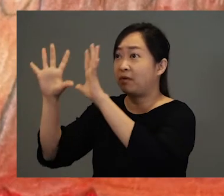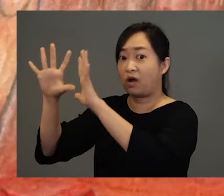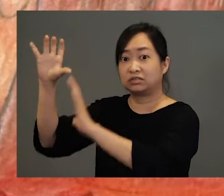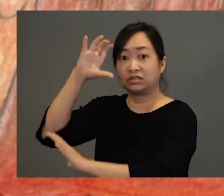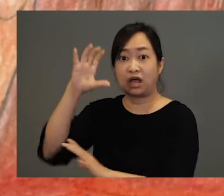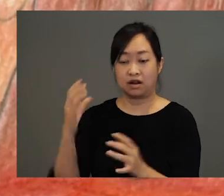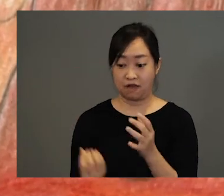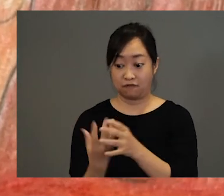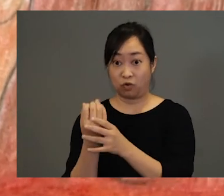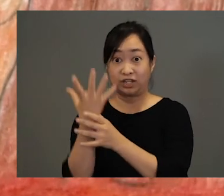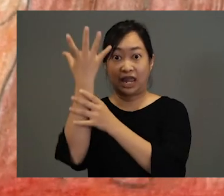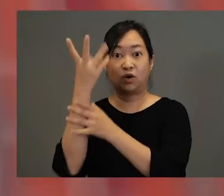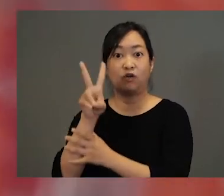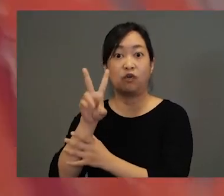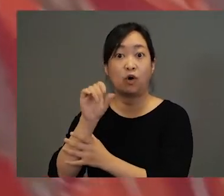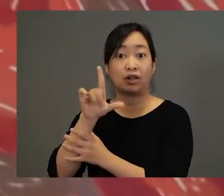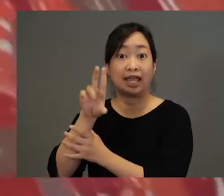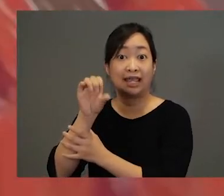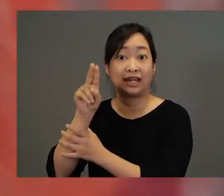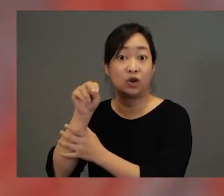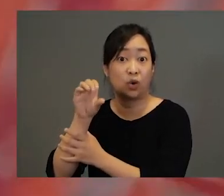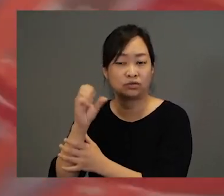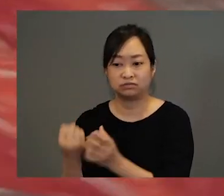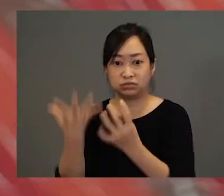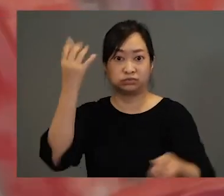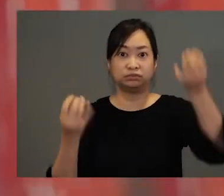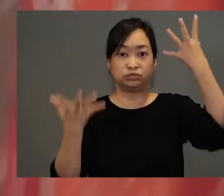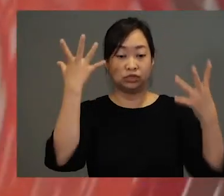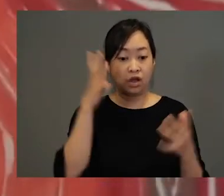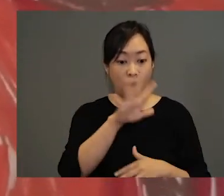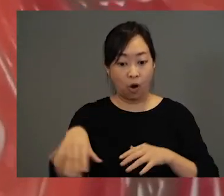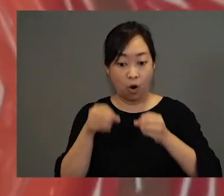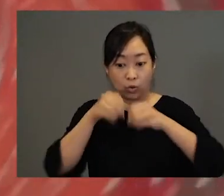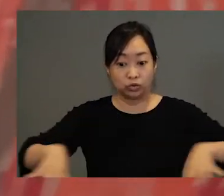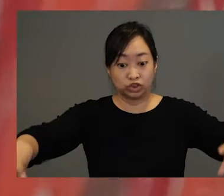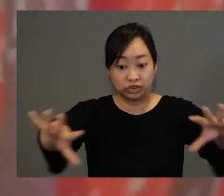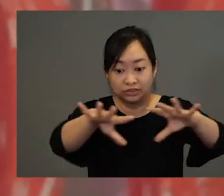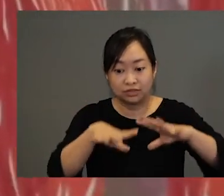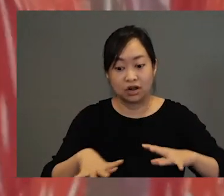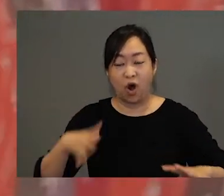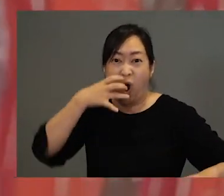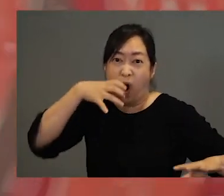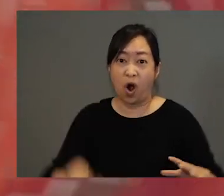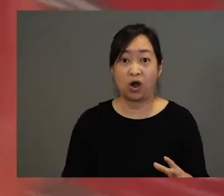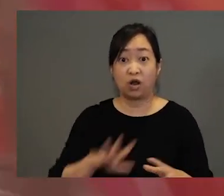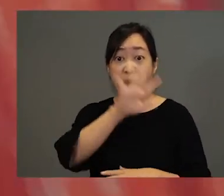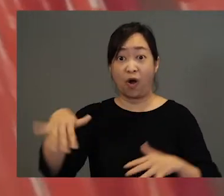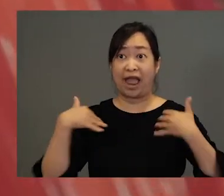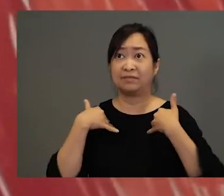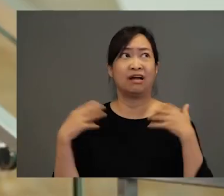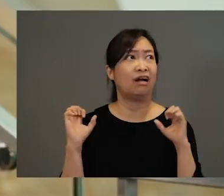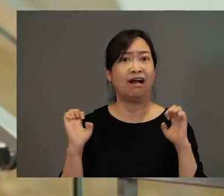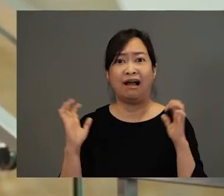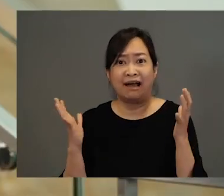volcanoes erupted and the oceans were boiling hot. All the animals and creatures, they were terrified.